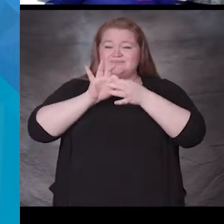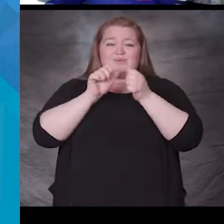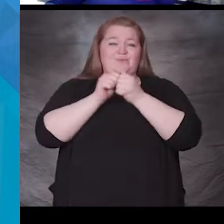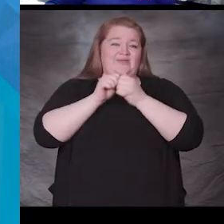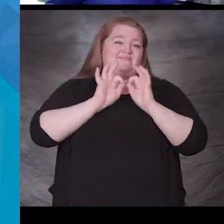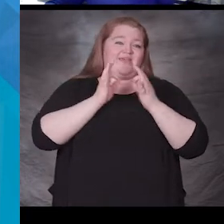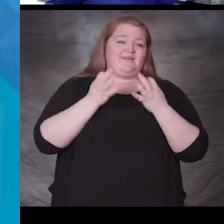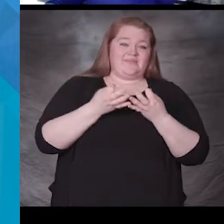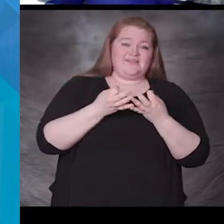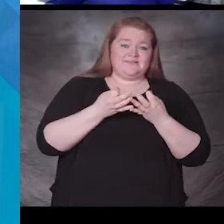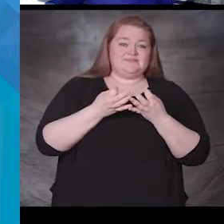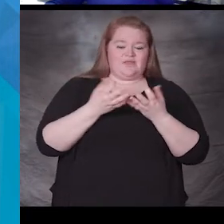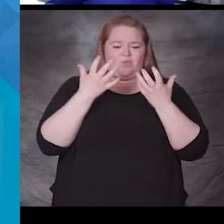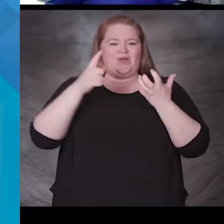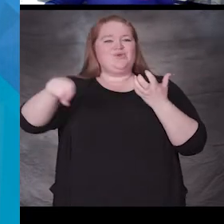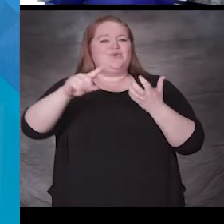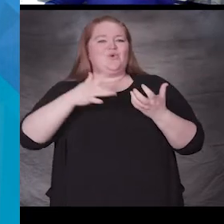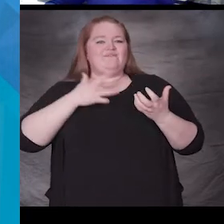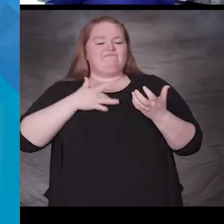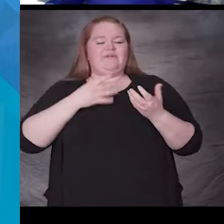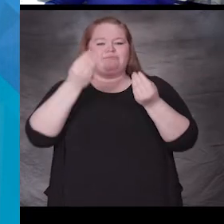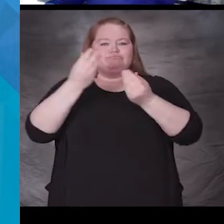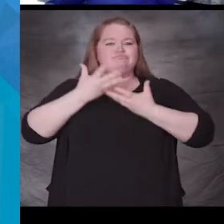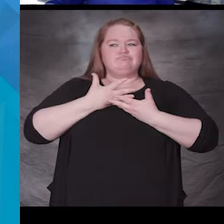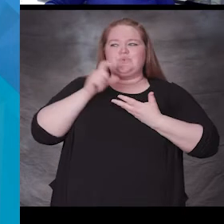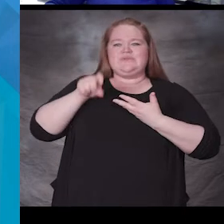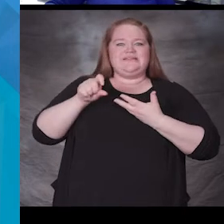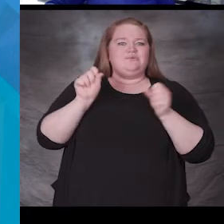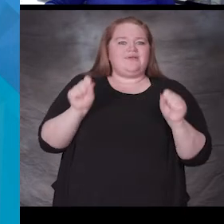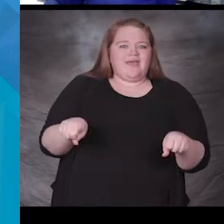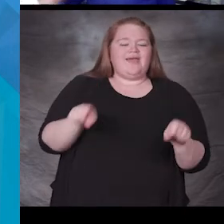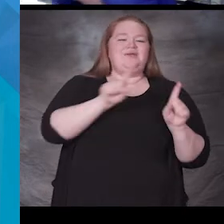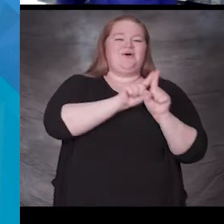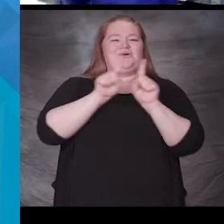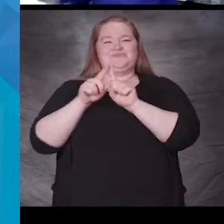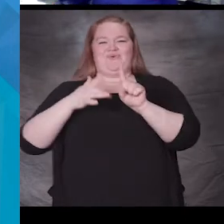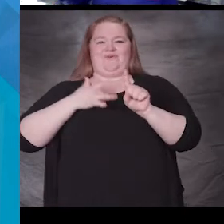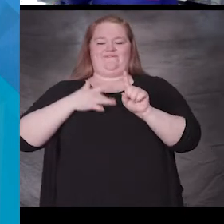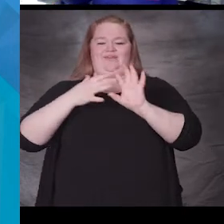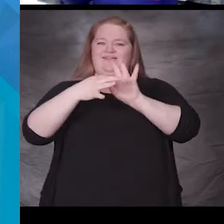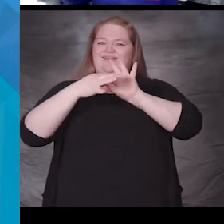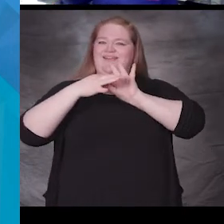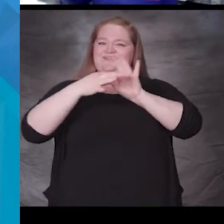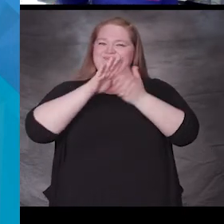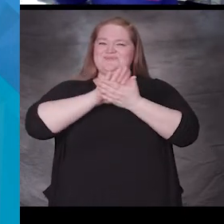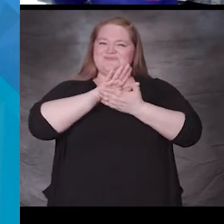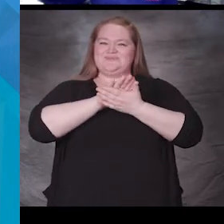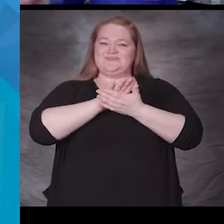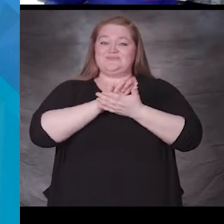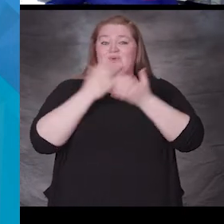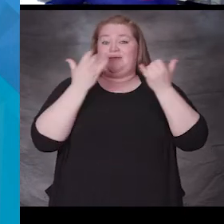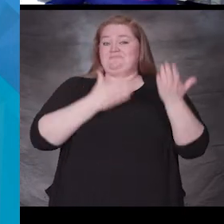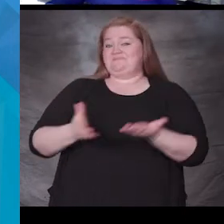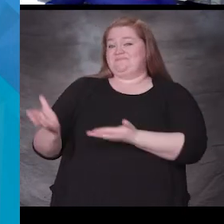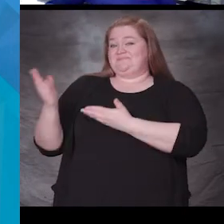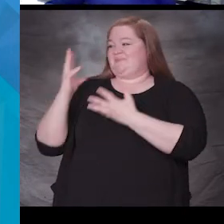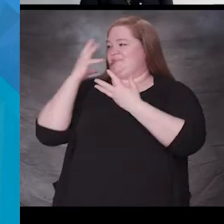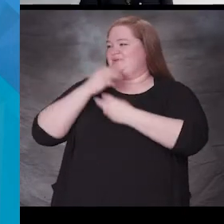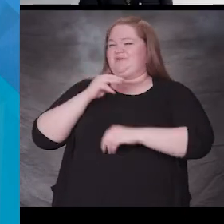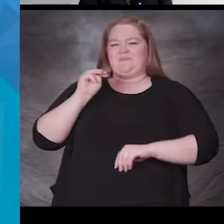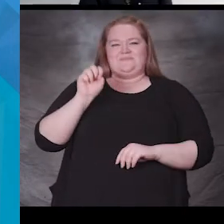feel heard and they feel engaged with their school. So now I'm going to just pass it on to the lovely Miss Weider.